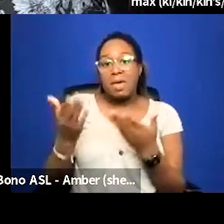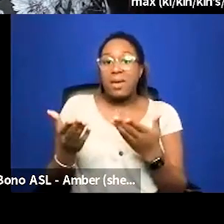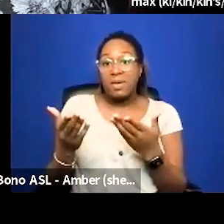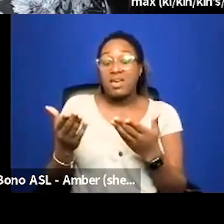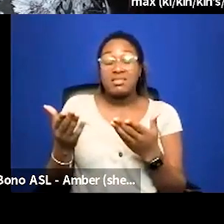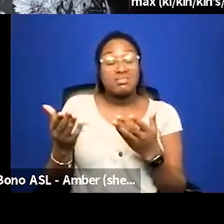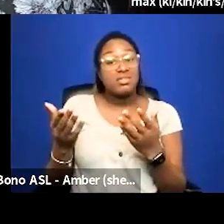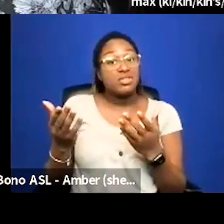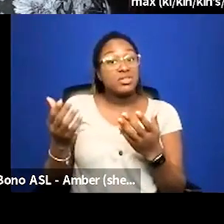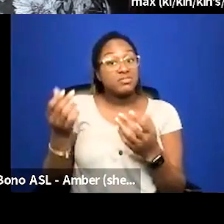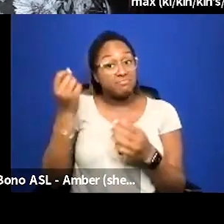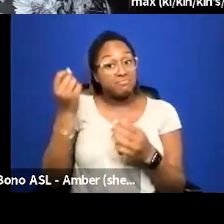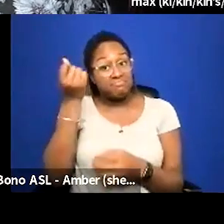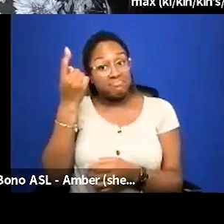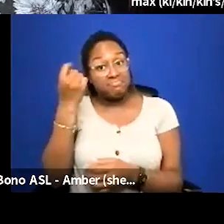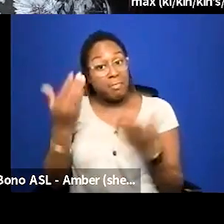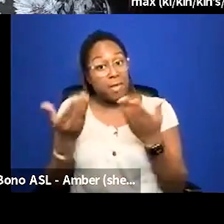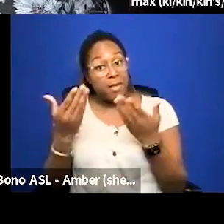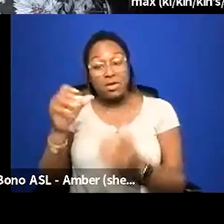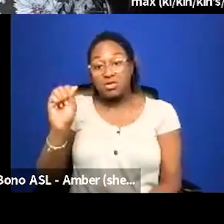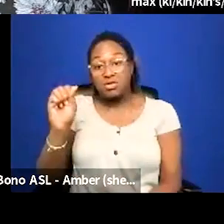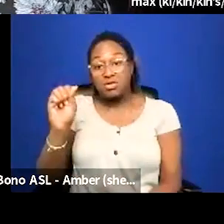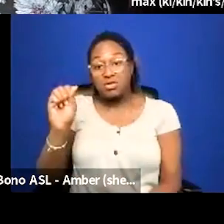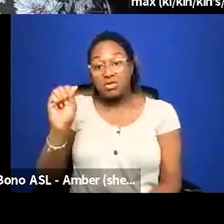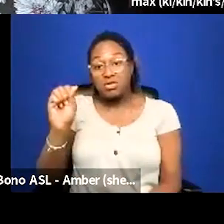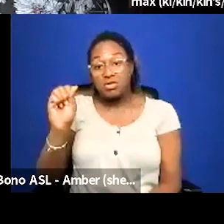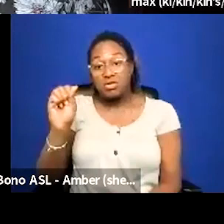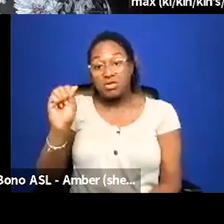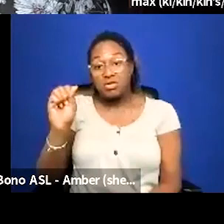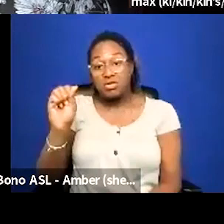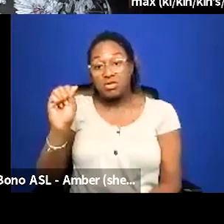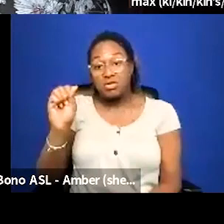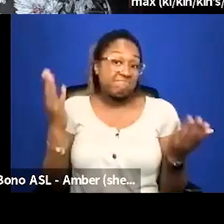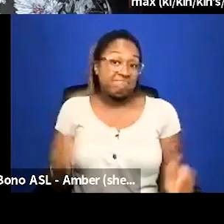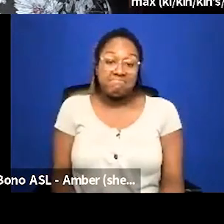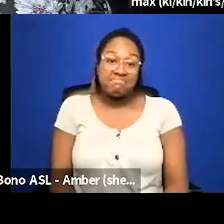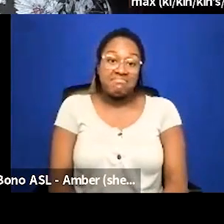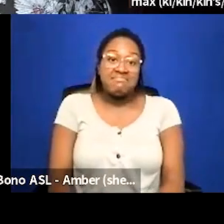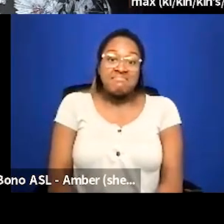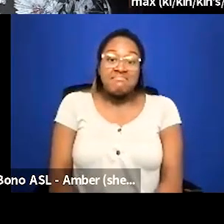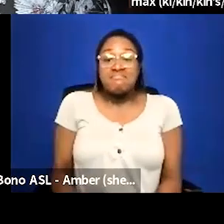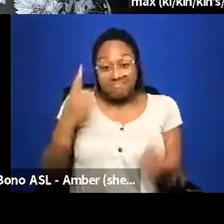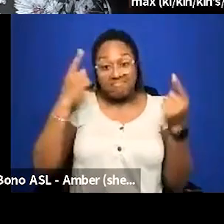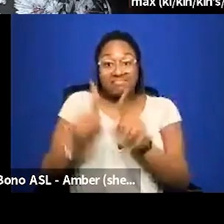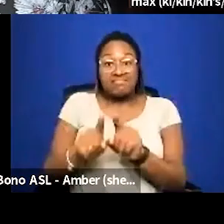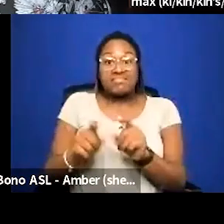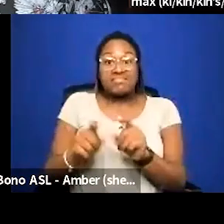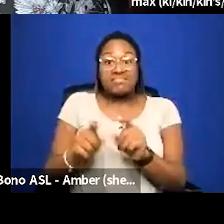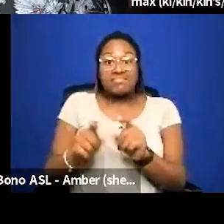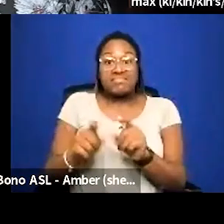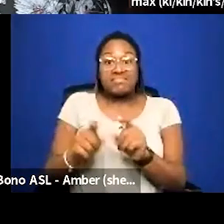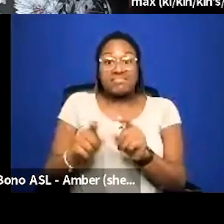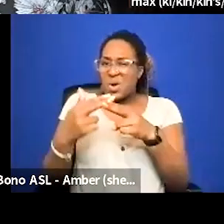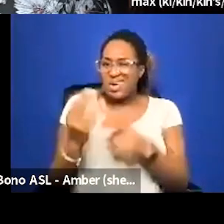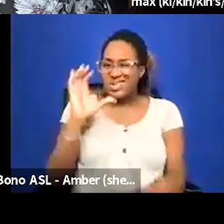um yeah i don't know i i i agree with like weight being a weird